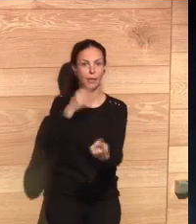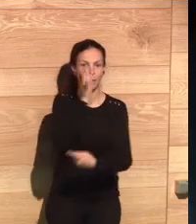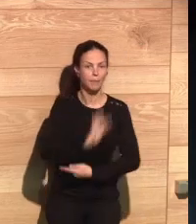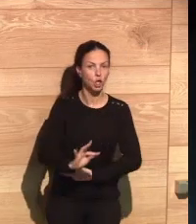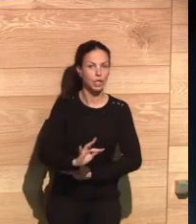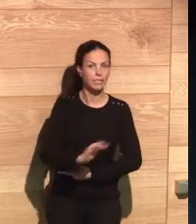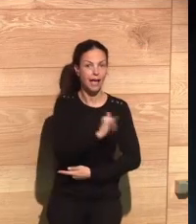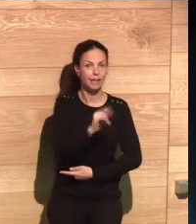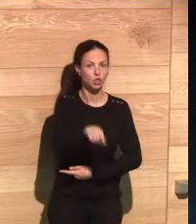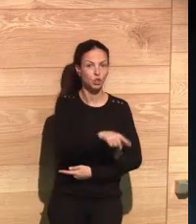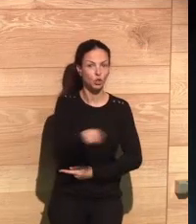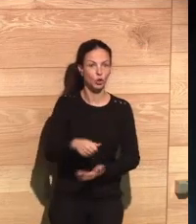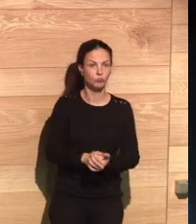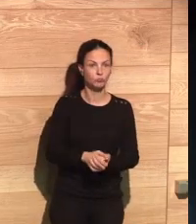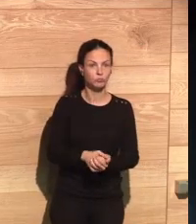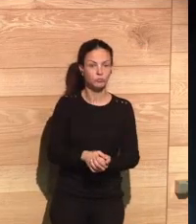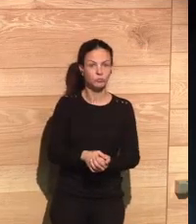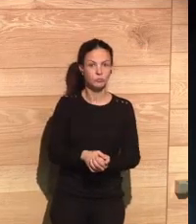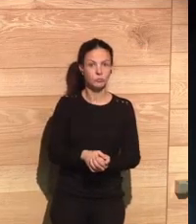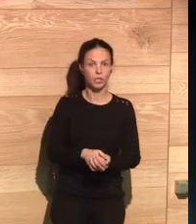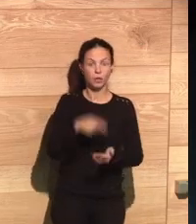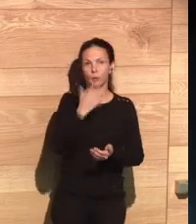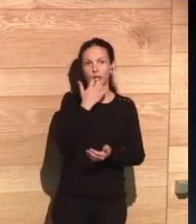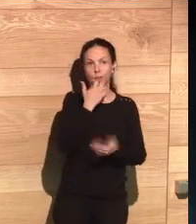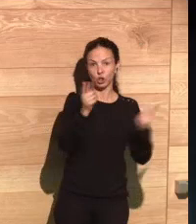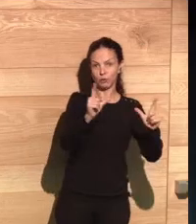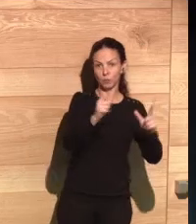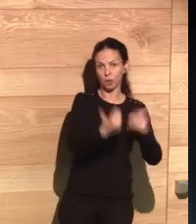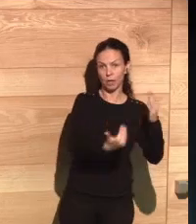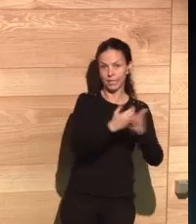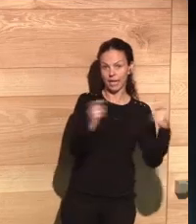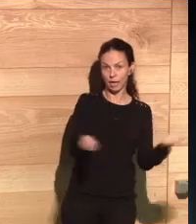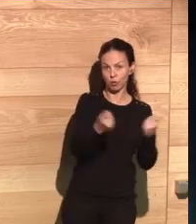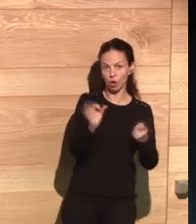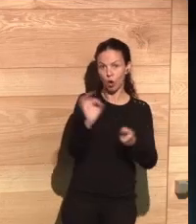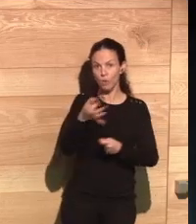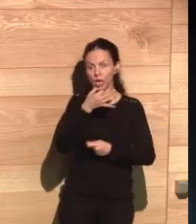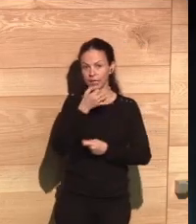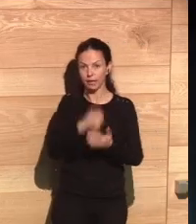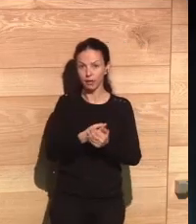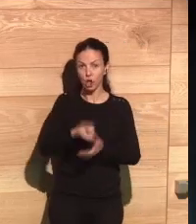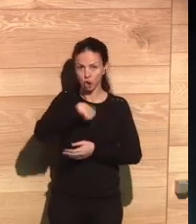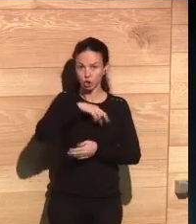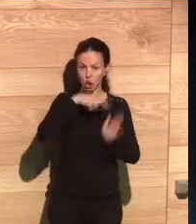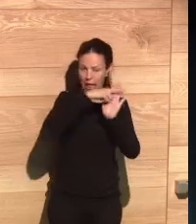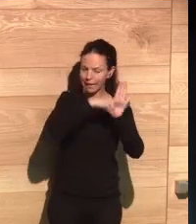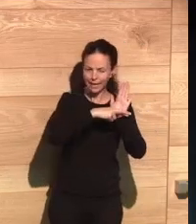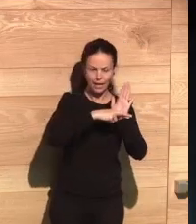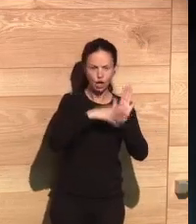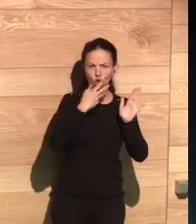law about advertising dealing with minors. For instance, we know that we show an advert